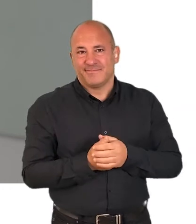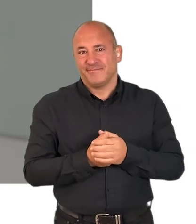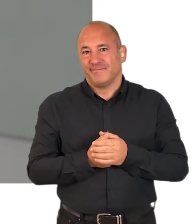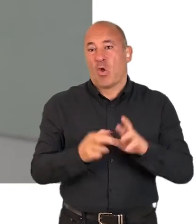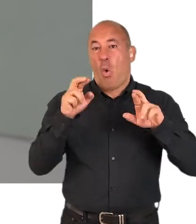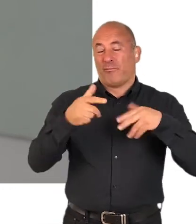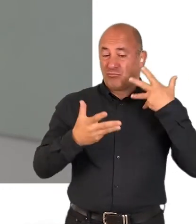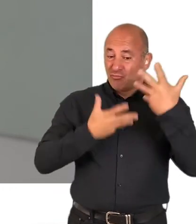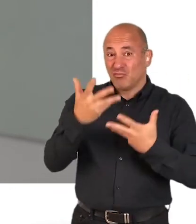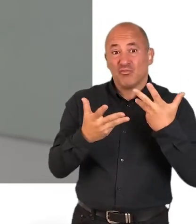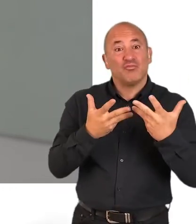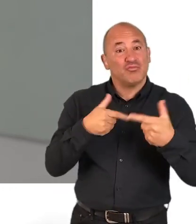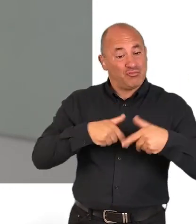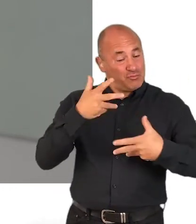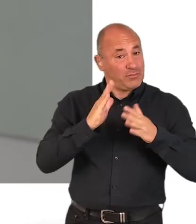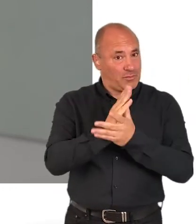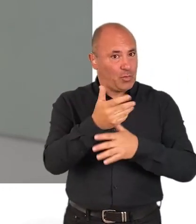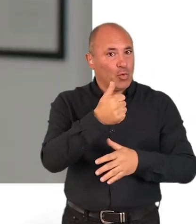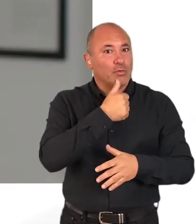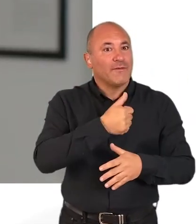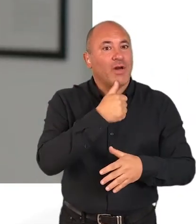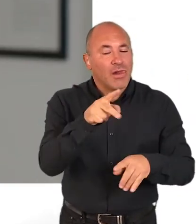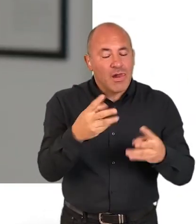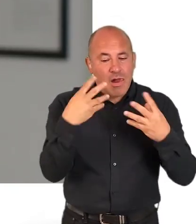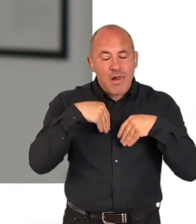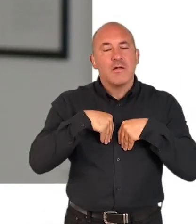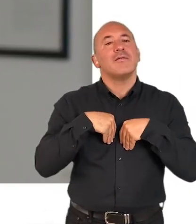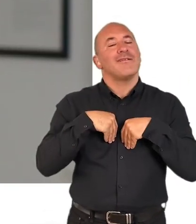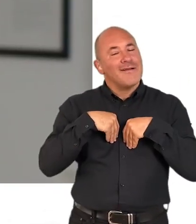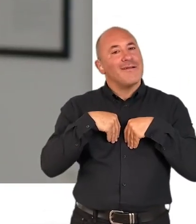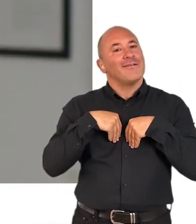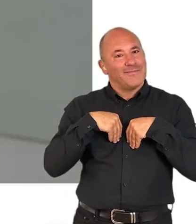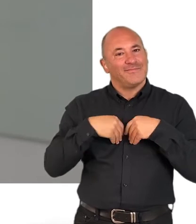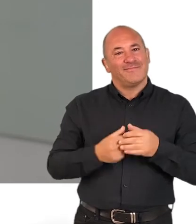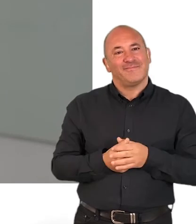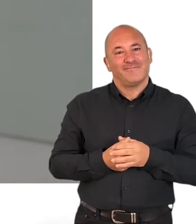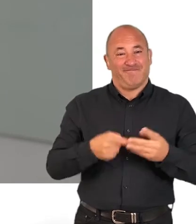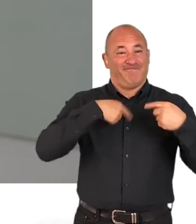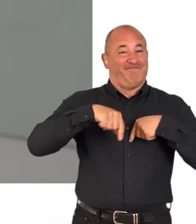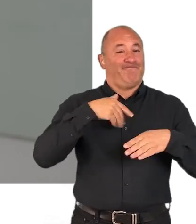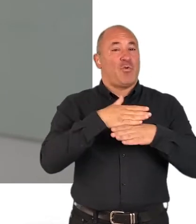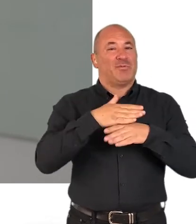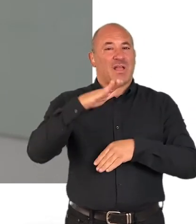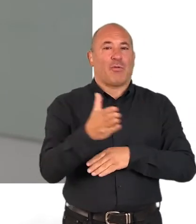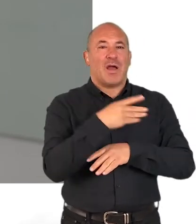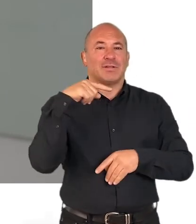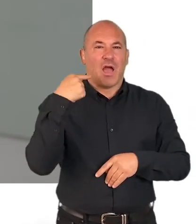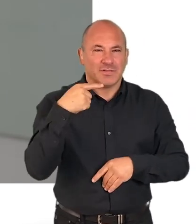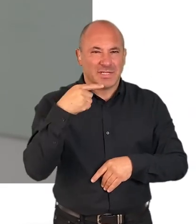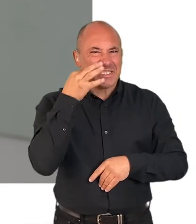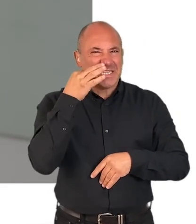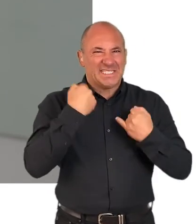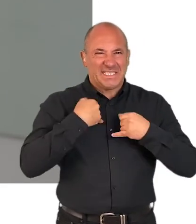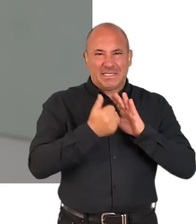or contact your GP directly. I hope you found this video helpful. As dermatologists in South West London,